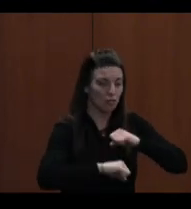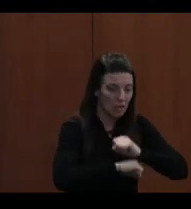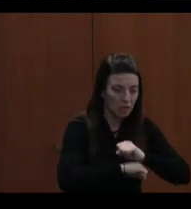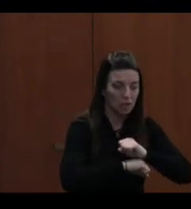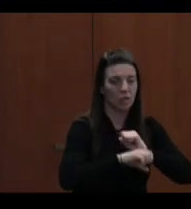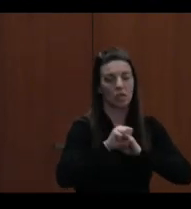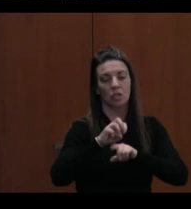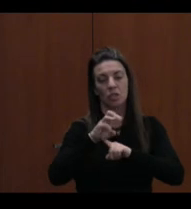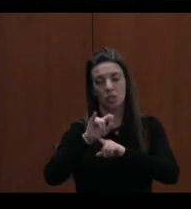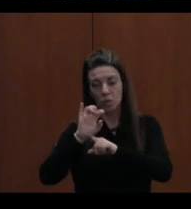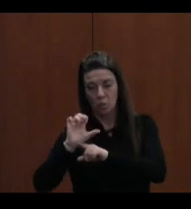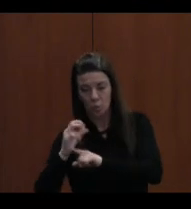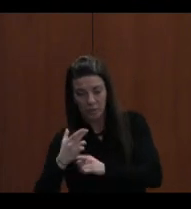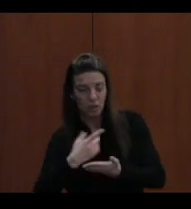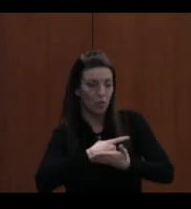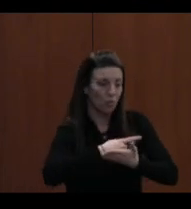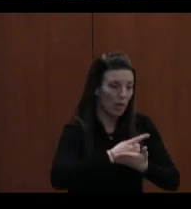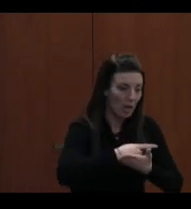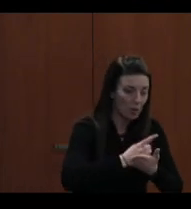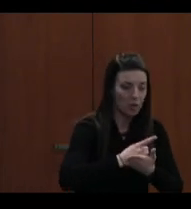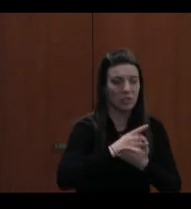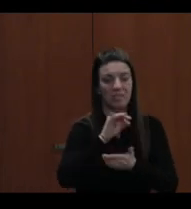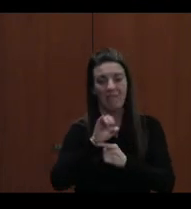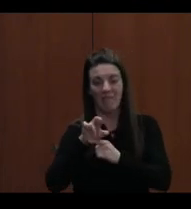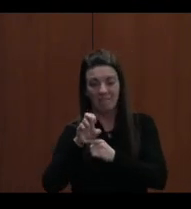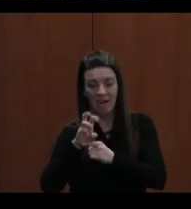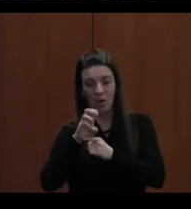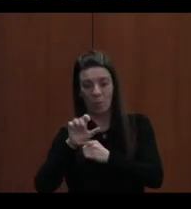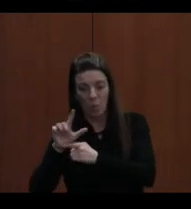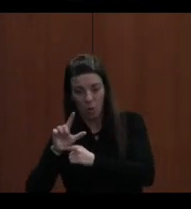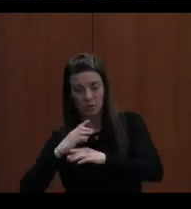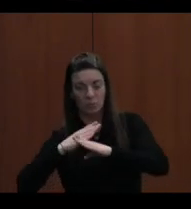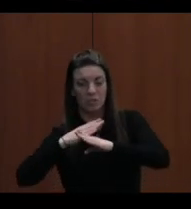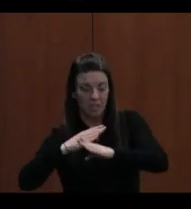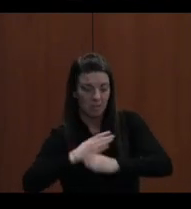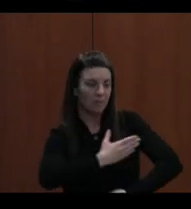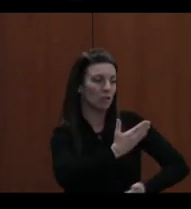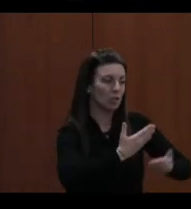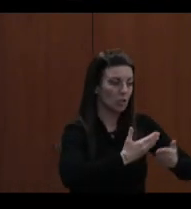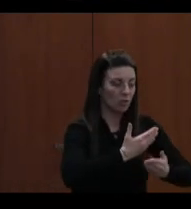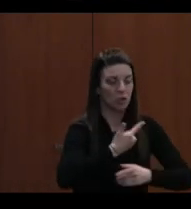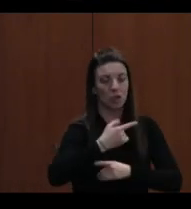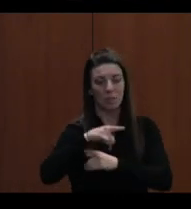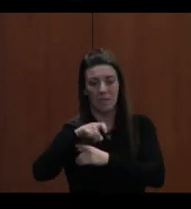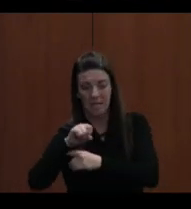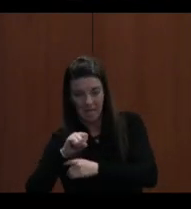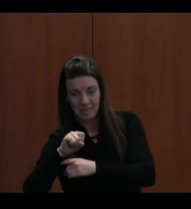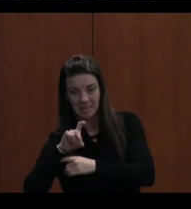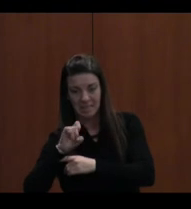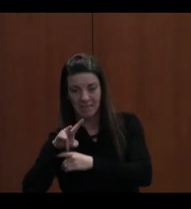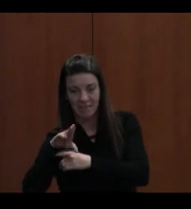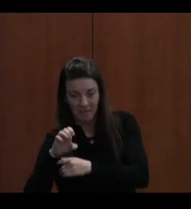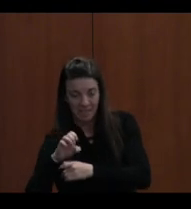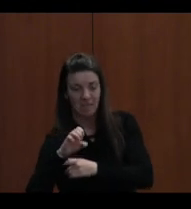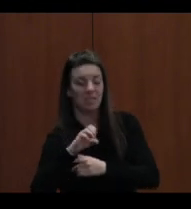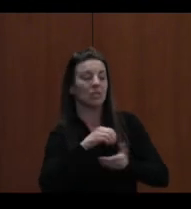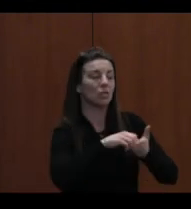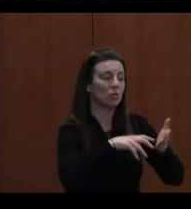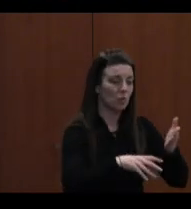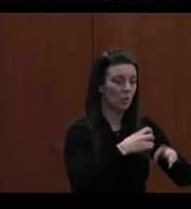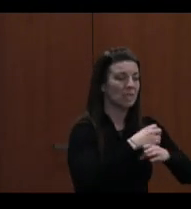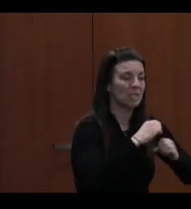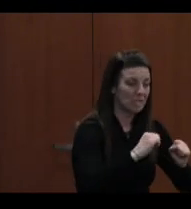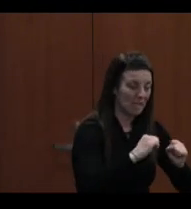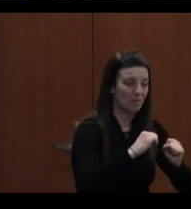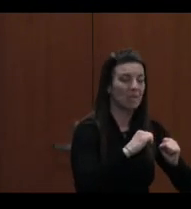firewalls, Wi-Fi access points like we just had a moment ago, servers, UPS devices. Student safety and cyber security, this is